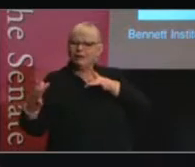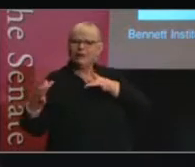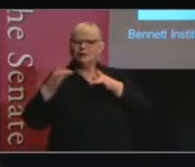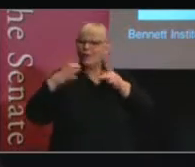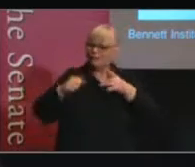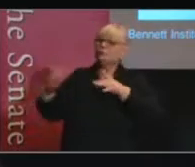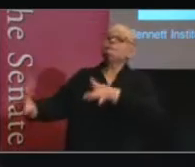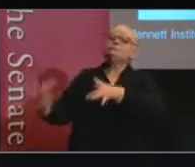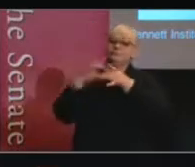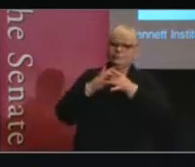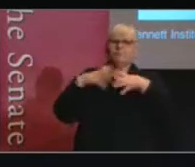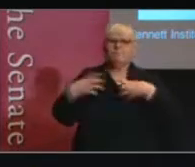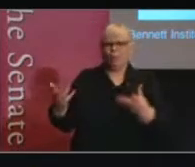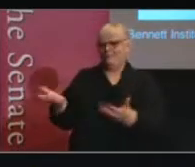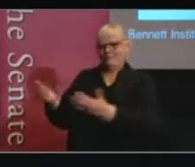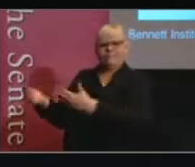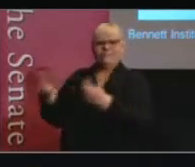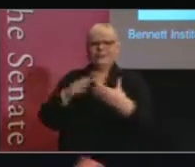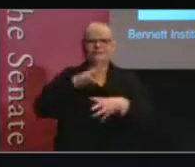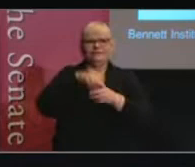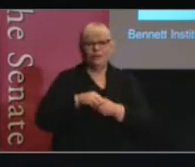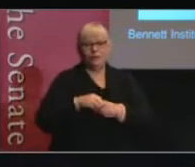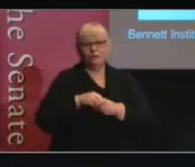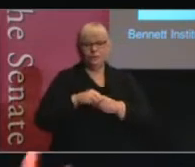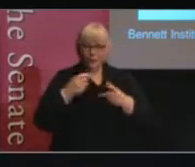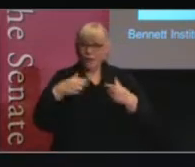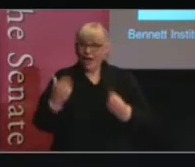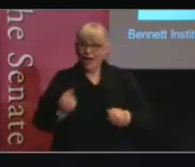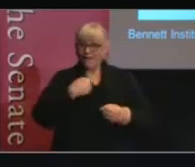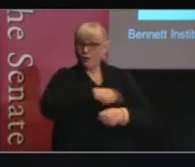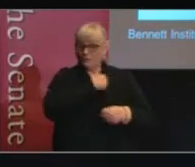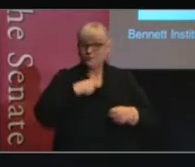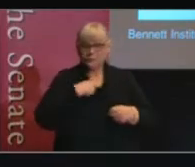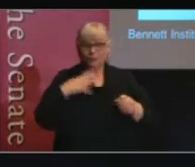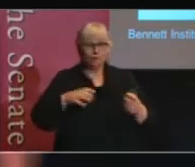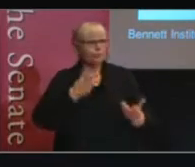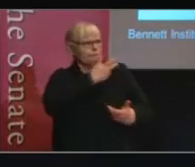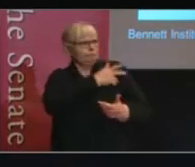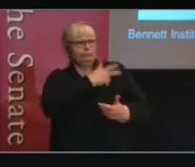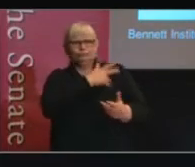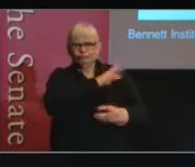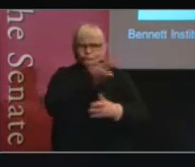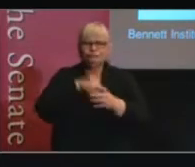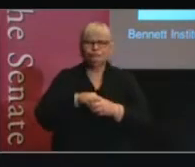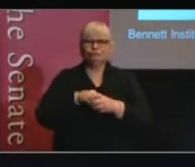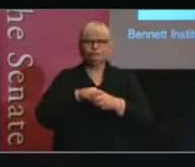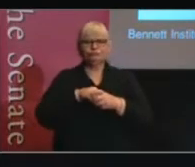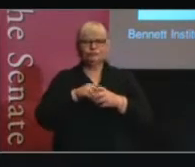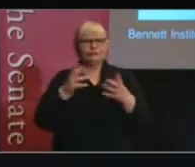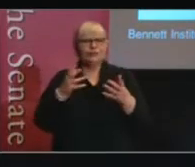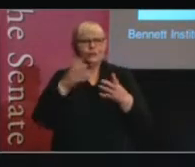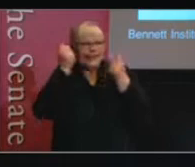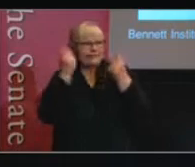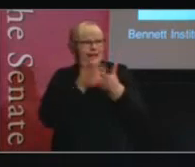process. That is our obligation as people who have had the privilege and opportunity to understand how this institution